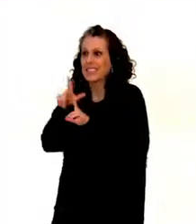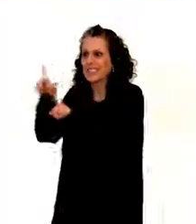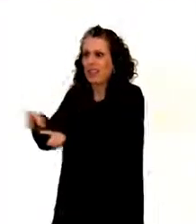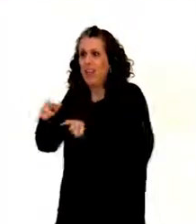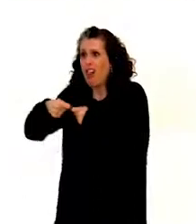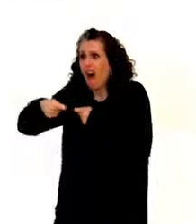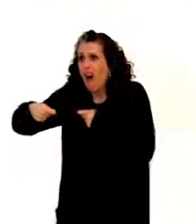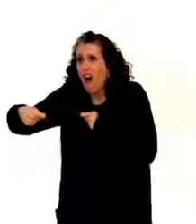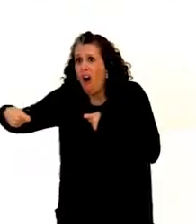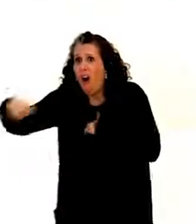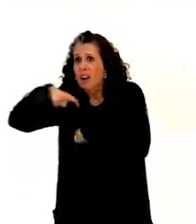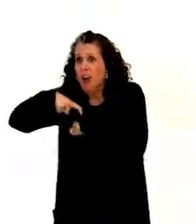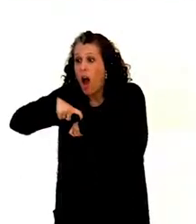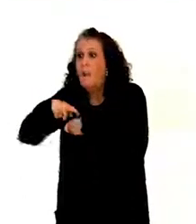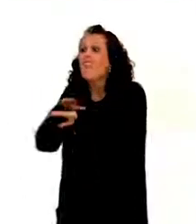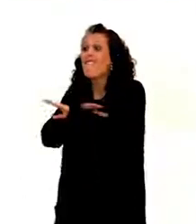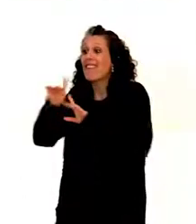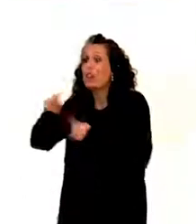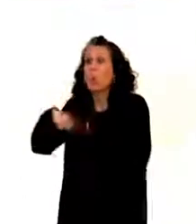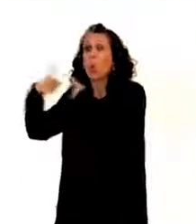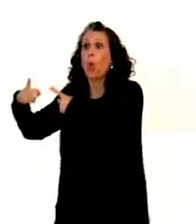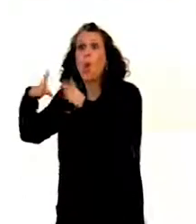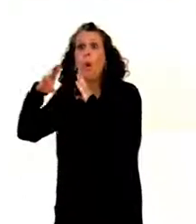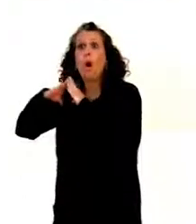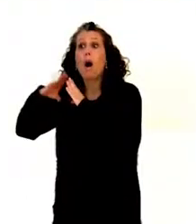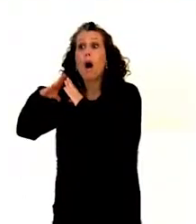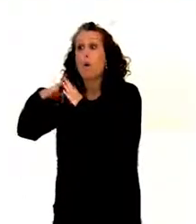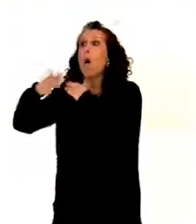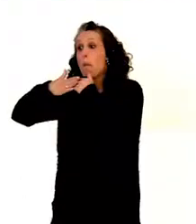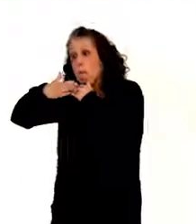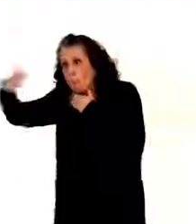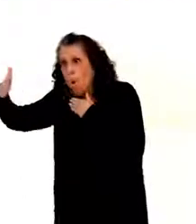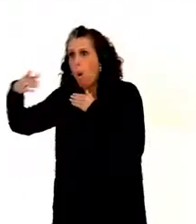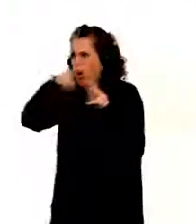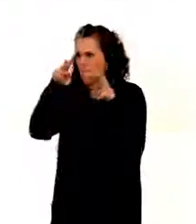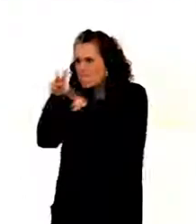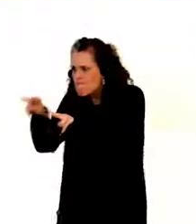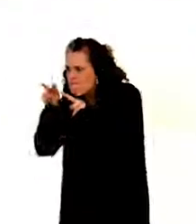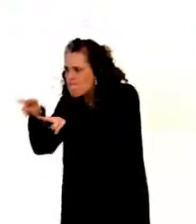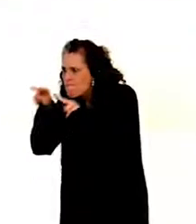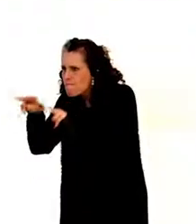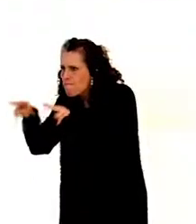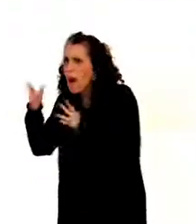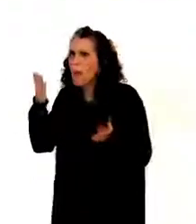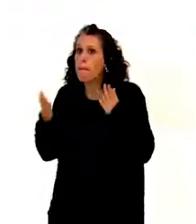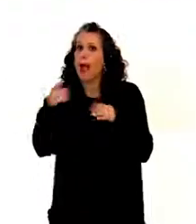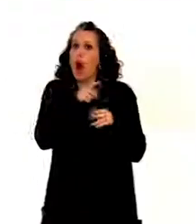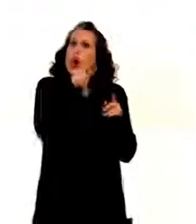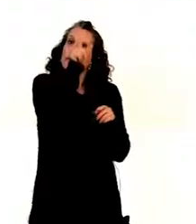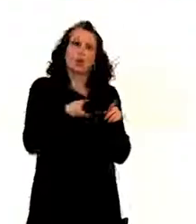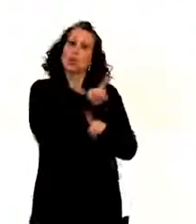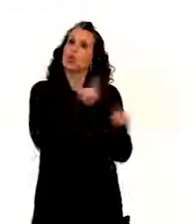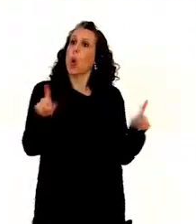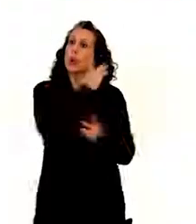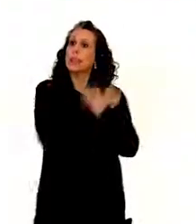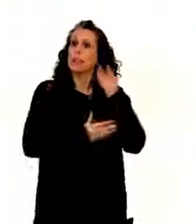had additional security measures imposed on him that wouldn't have been imposed on an individual who doesn't